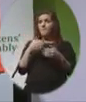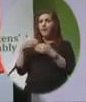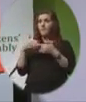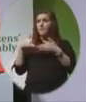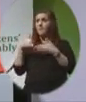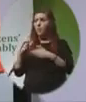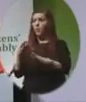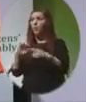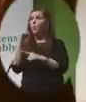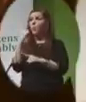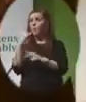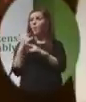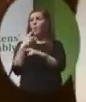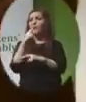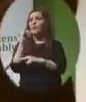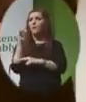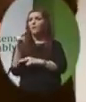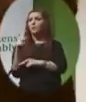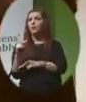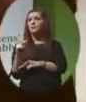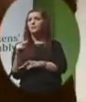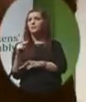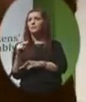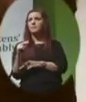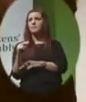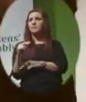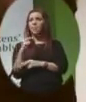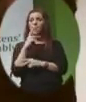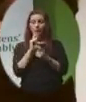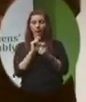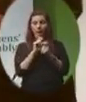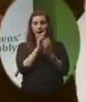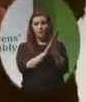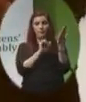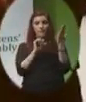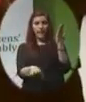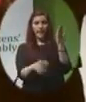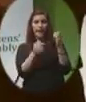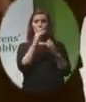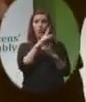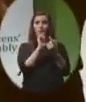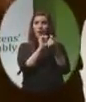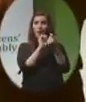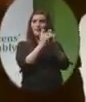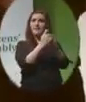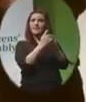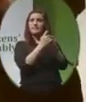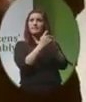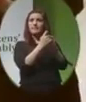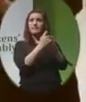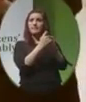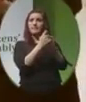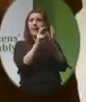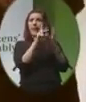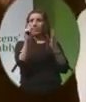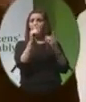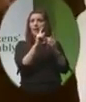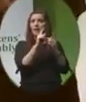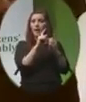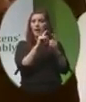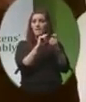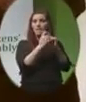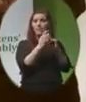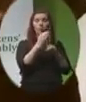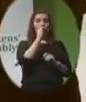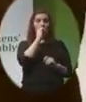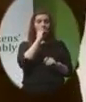one is aborted. Repealing or amending the Eighth Amendment would absolutely lead to more abortions. Ireland, with the